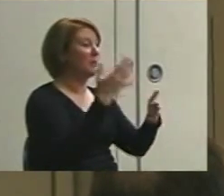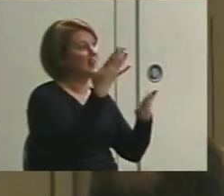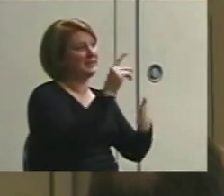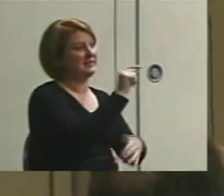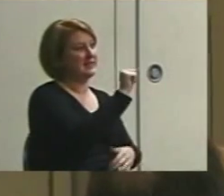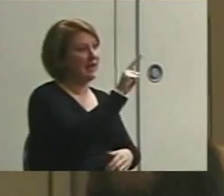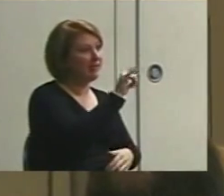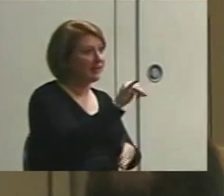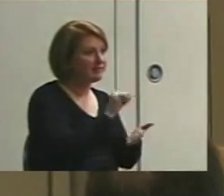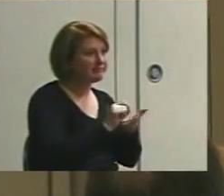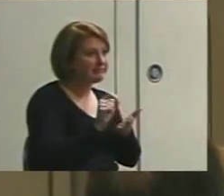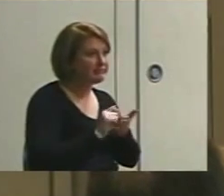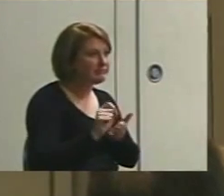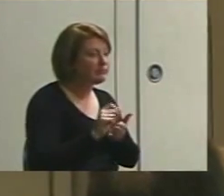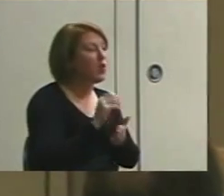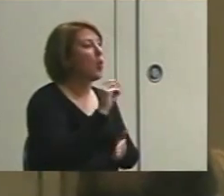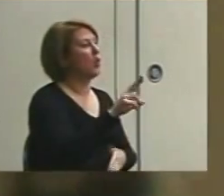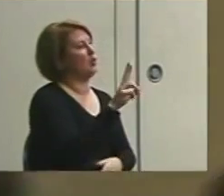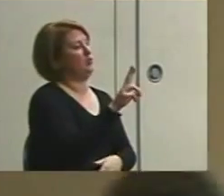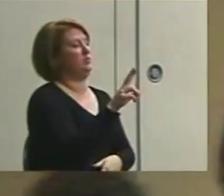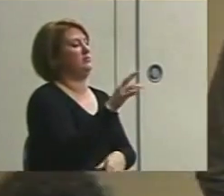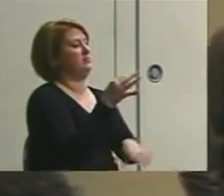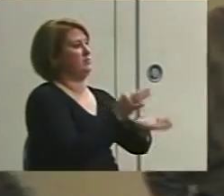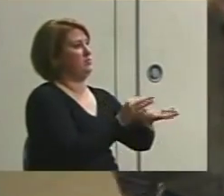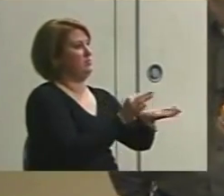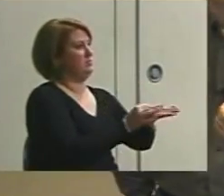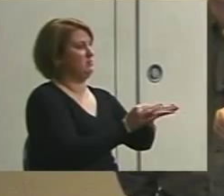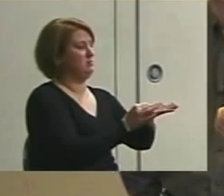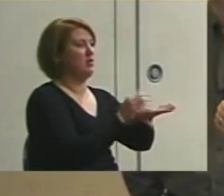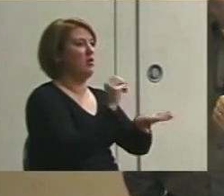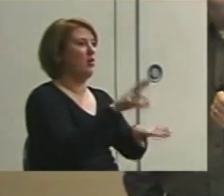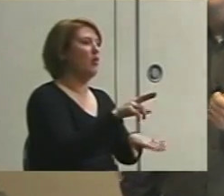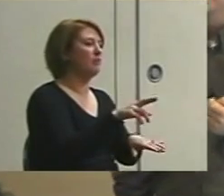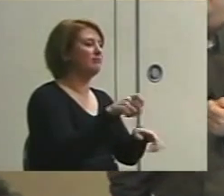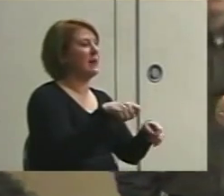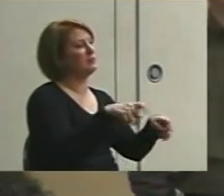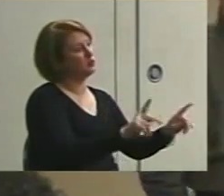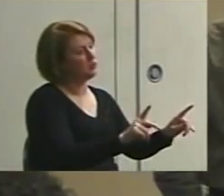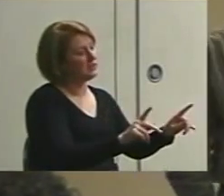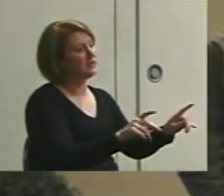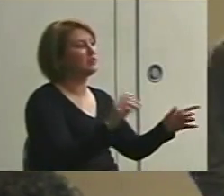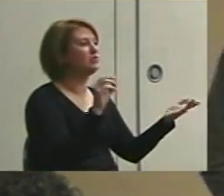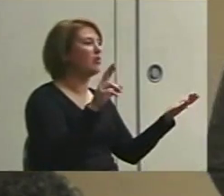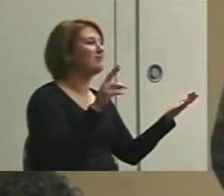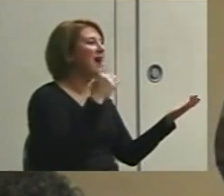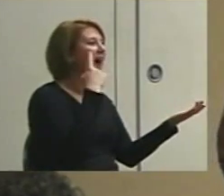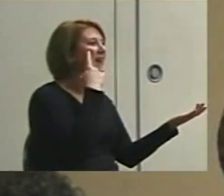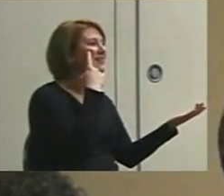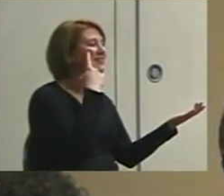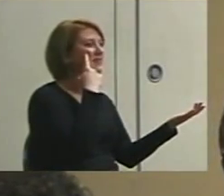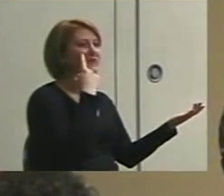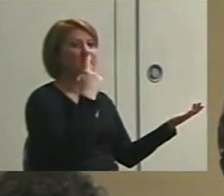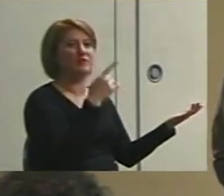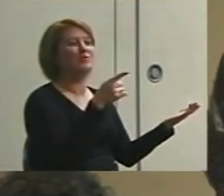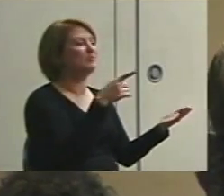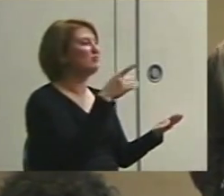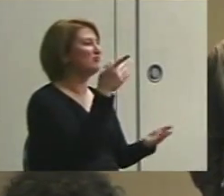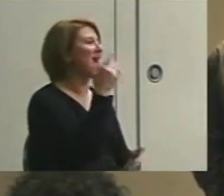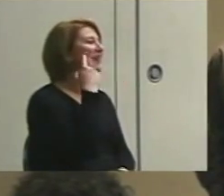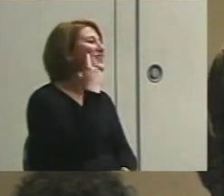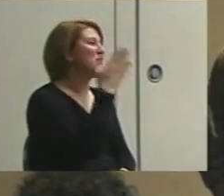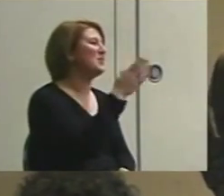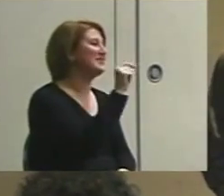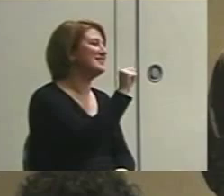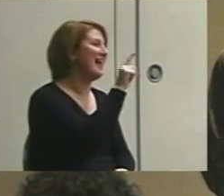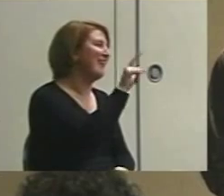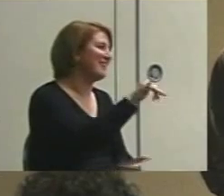it or you're going to use a stopwatch or you're going to do opportunities. I think you're probably going to tally it. So why don't we